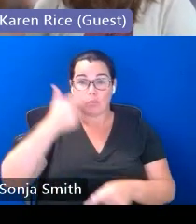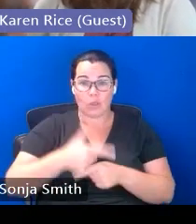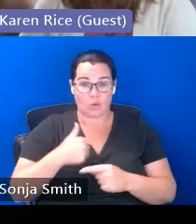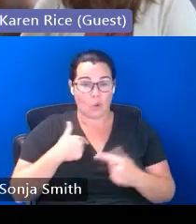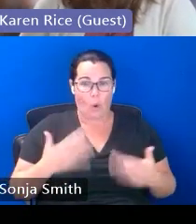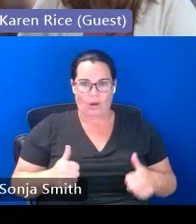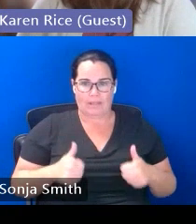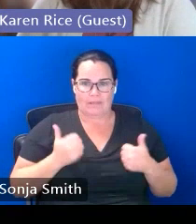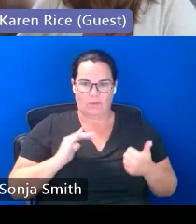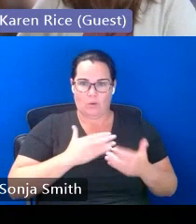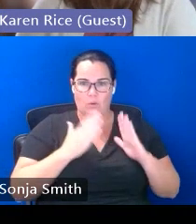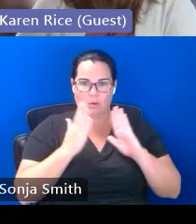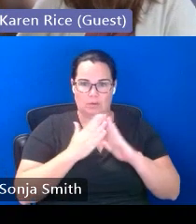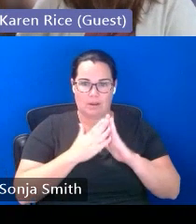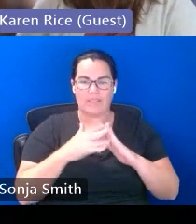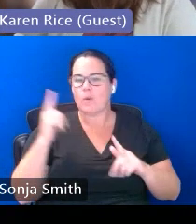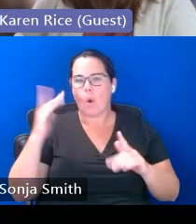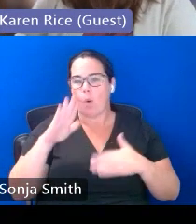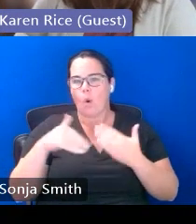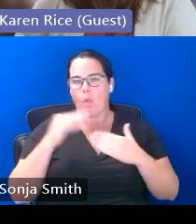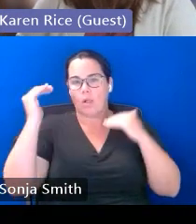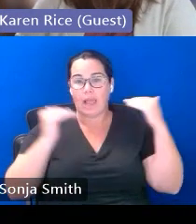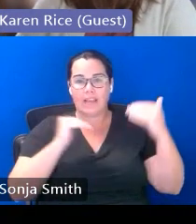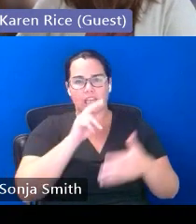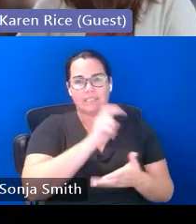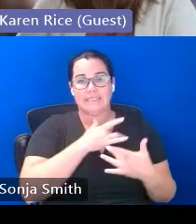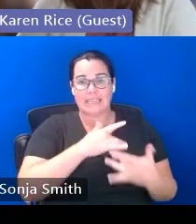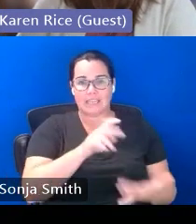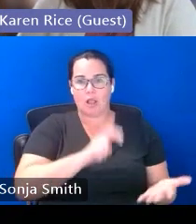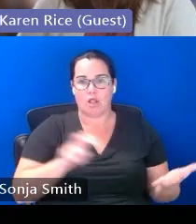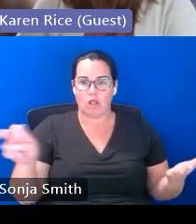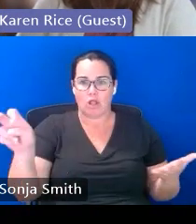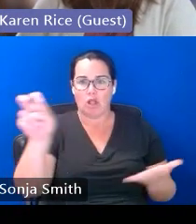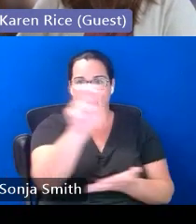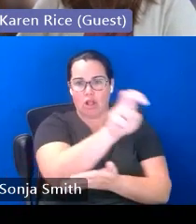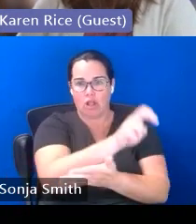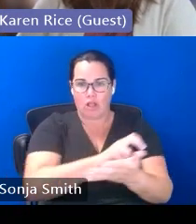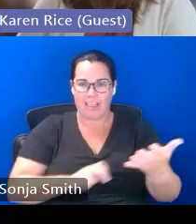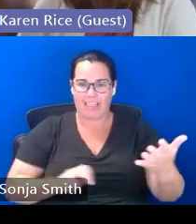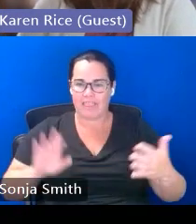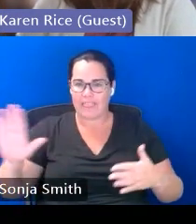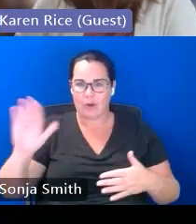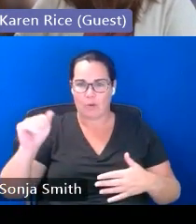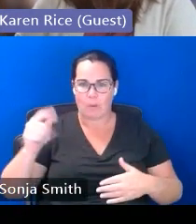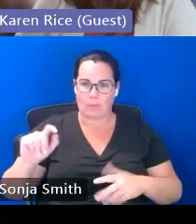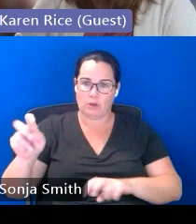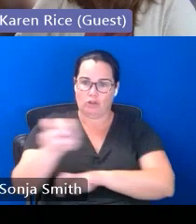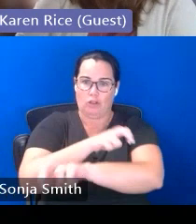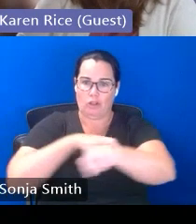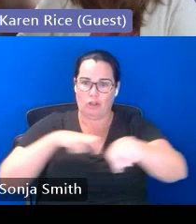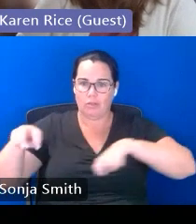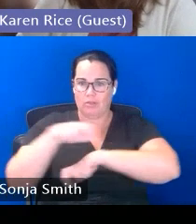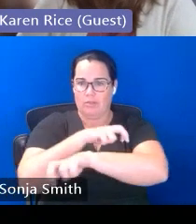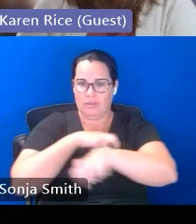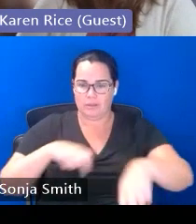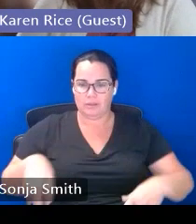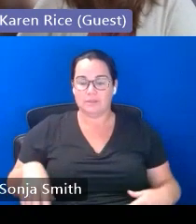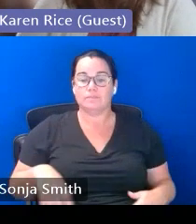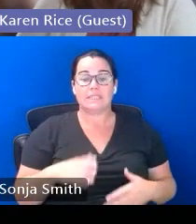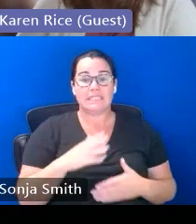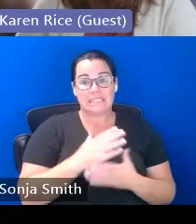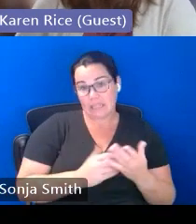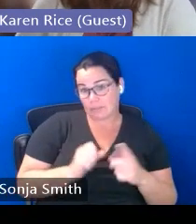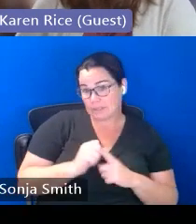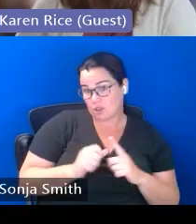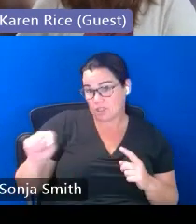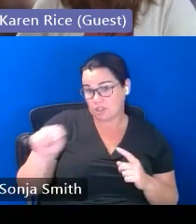adult age brothers and he was bouncing around between all seven of their apartments and some of the situations were better